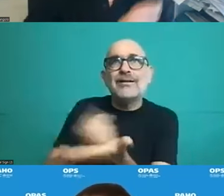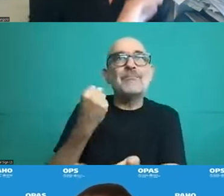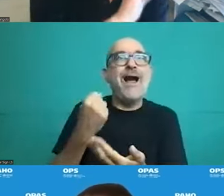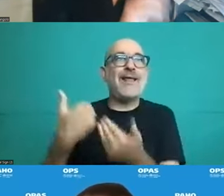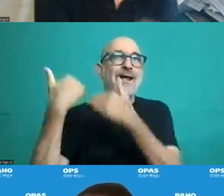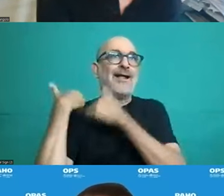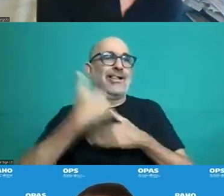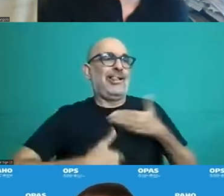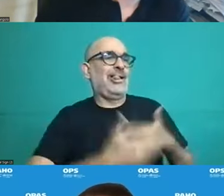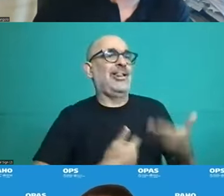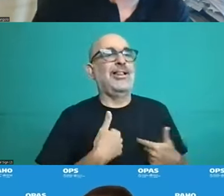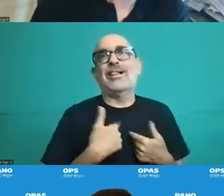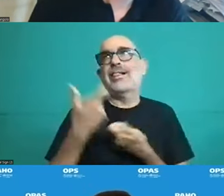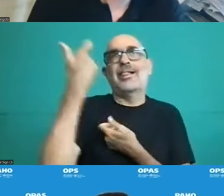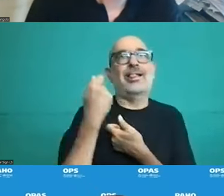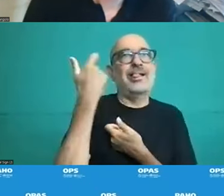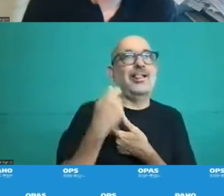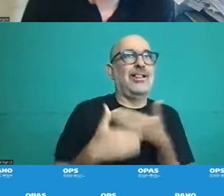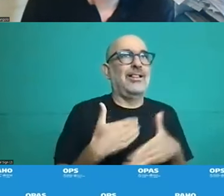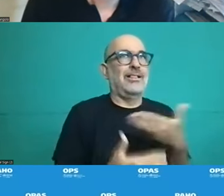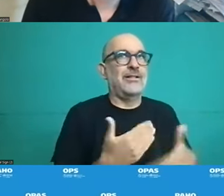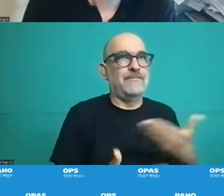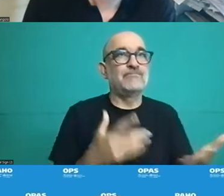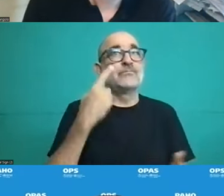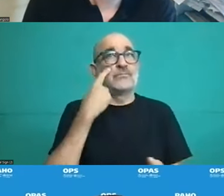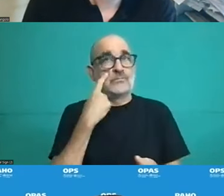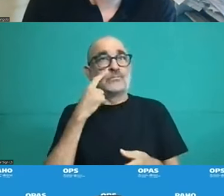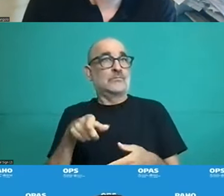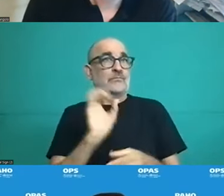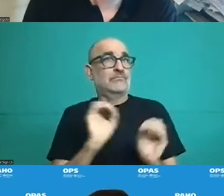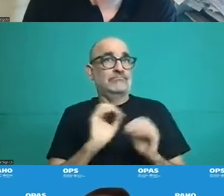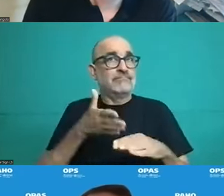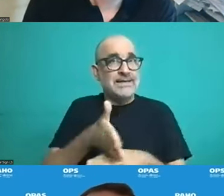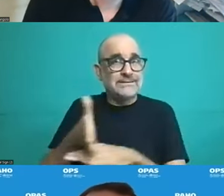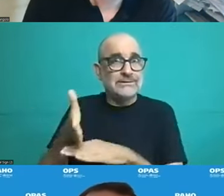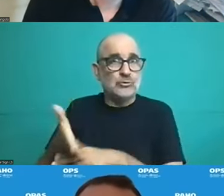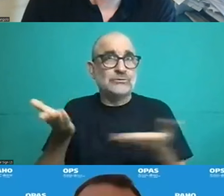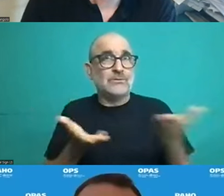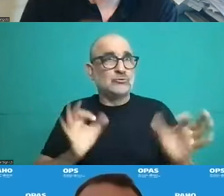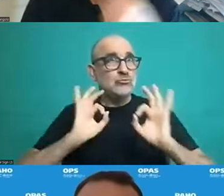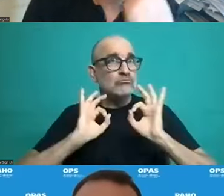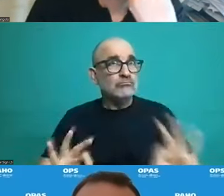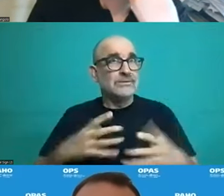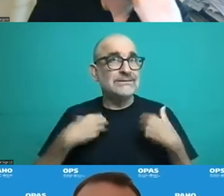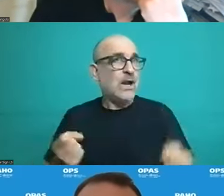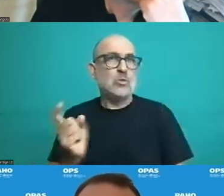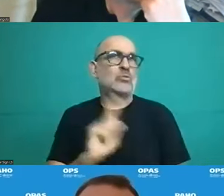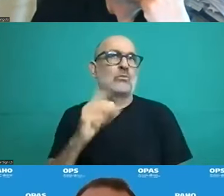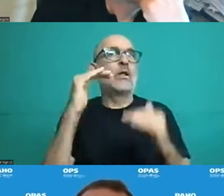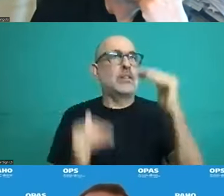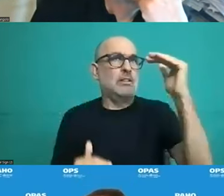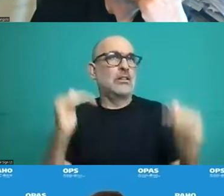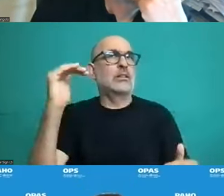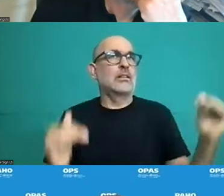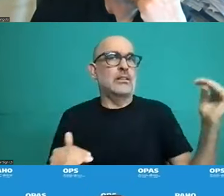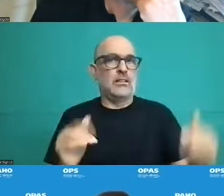people in their cities and municipalities where the service supply is very good, but there are others that are completely